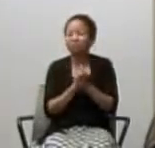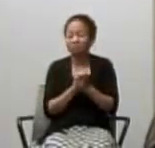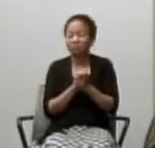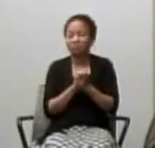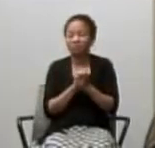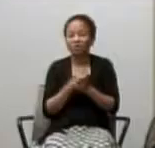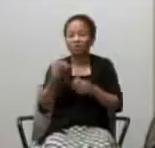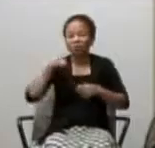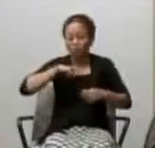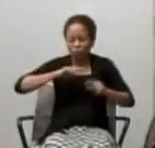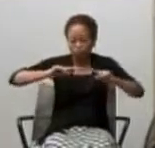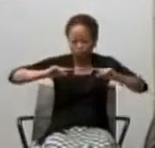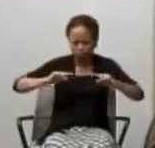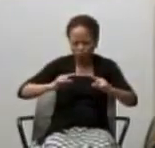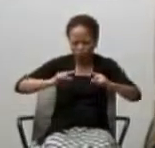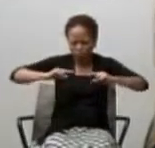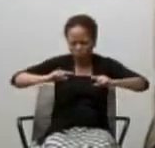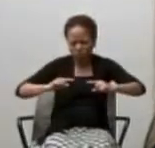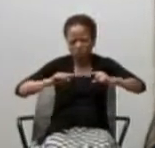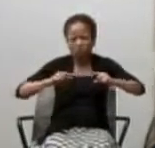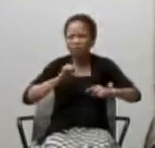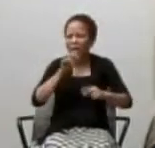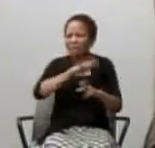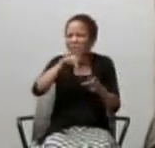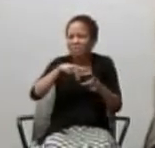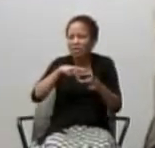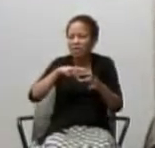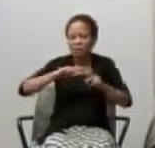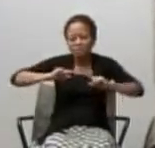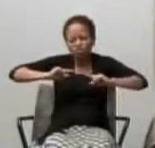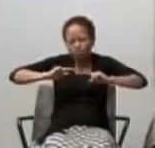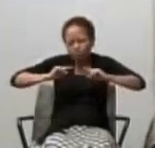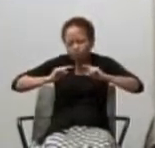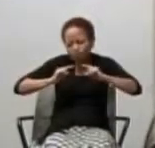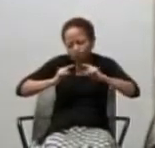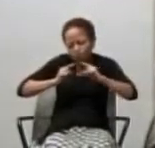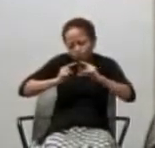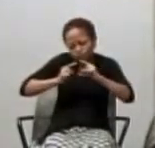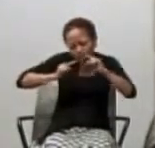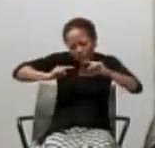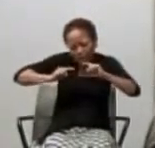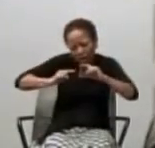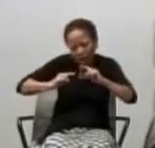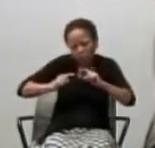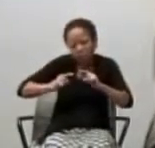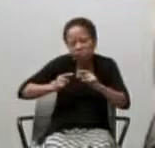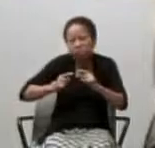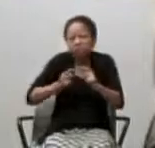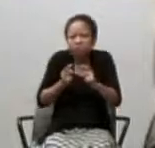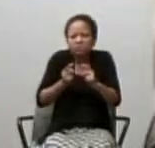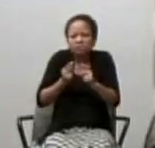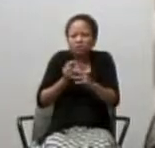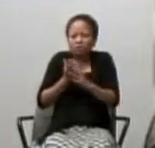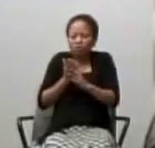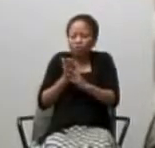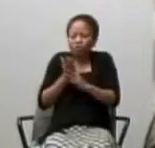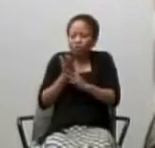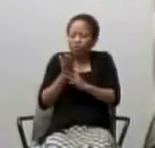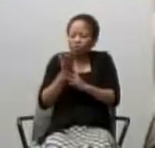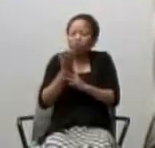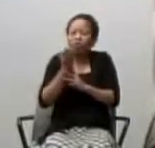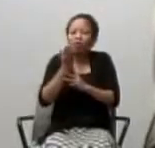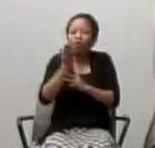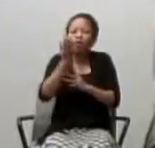struggle and through that struggle become that whom God invites us to be. We